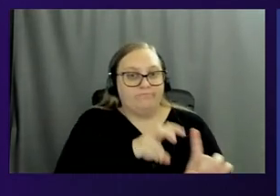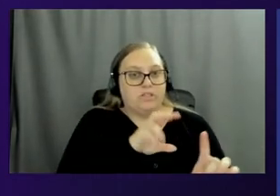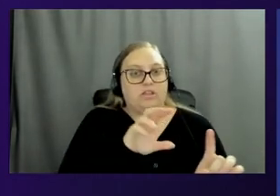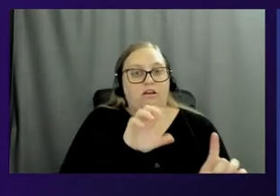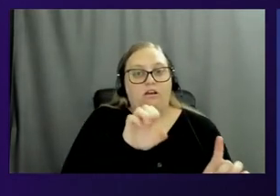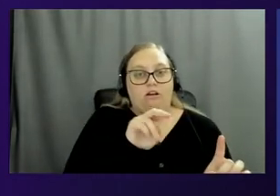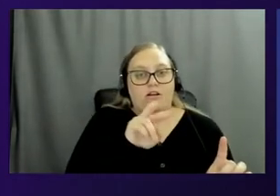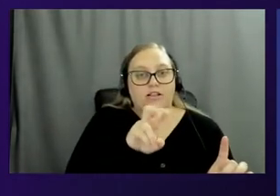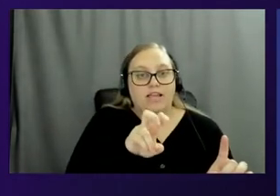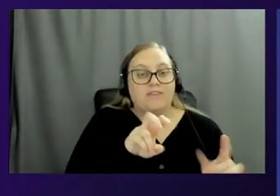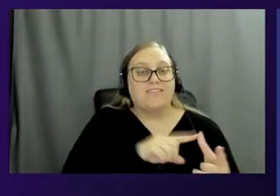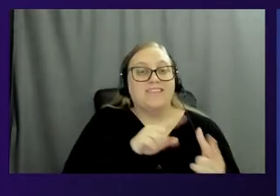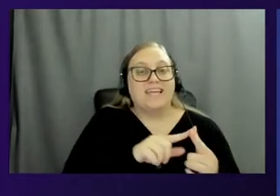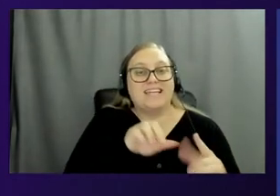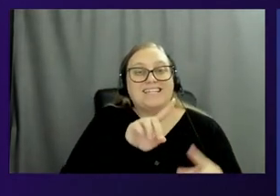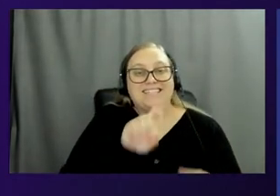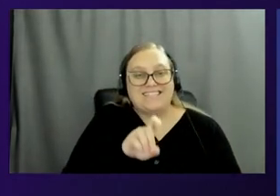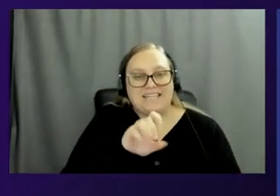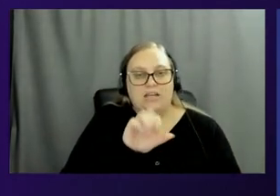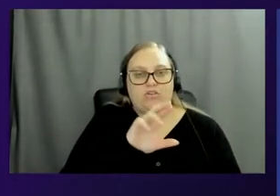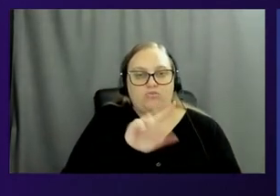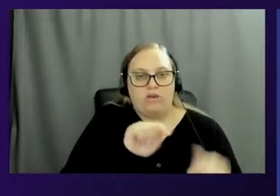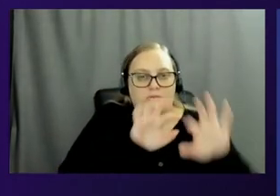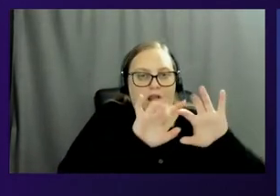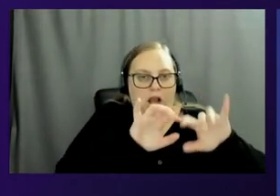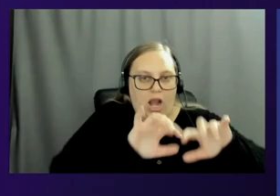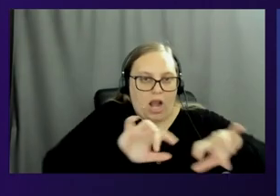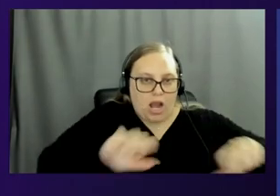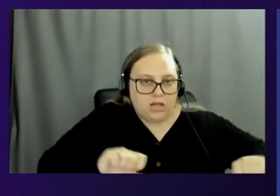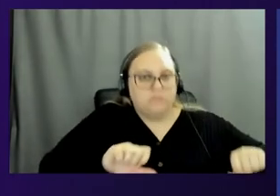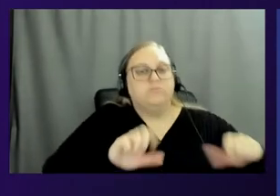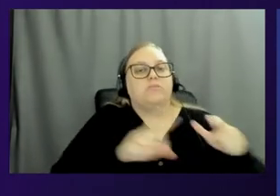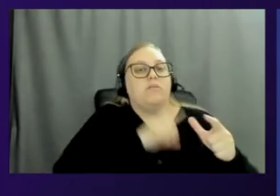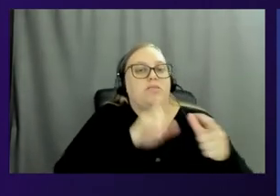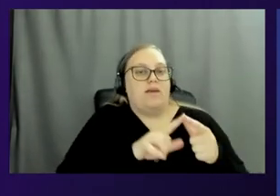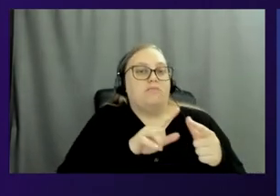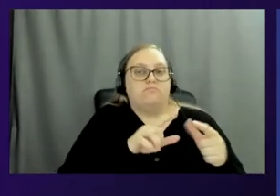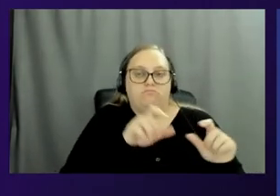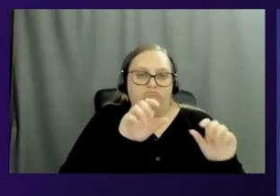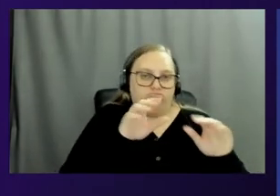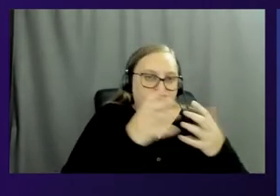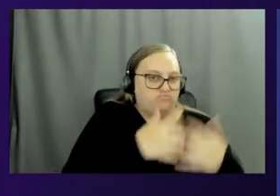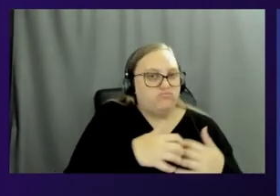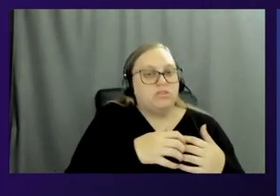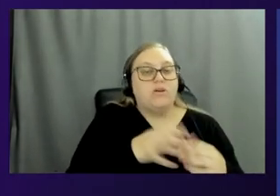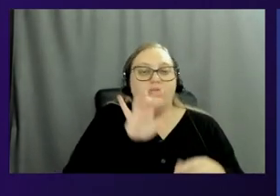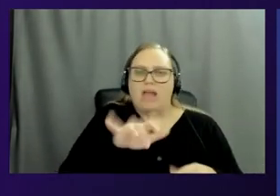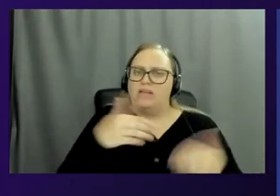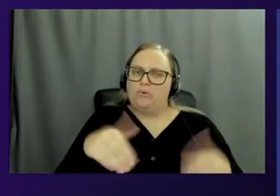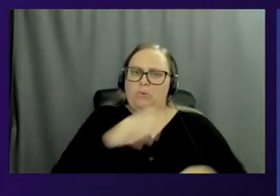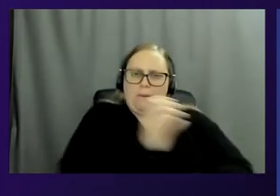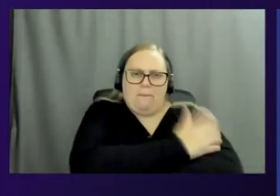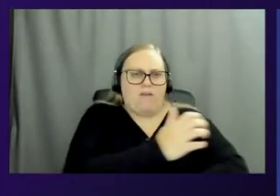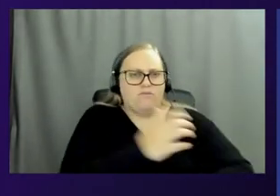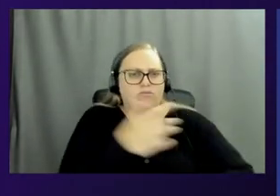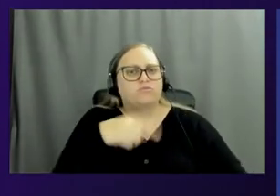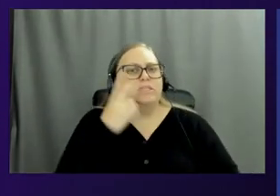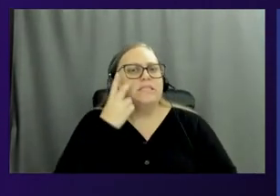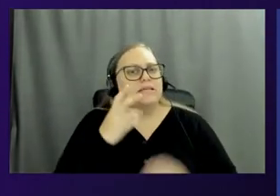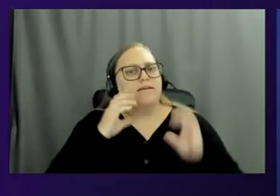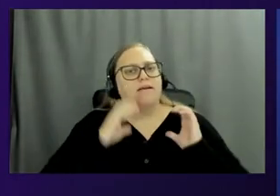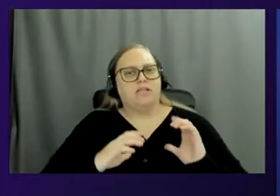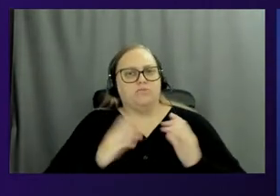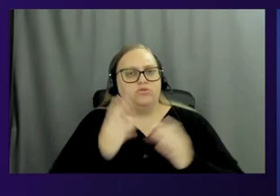figured that part out. We've done the heavy lifting and that's, that's something that's super powerful that we, we see customers leveraging and using things for like multi-party computation.